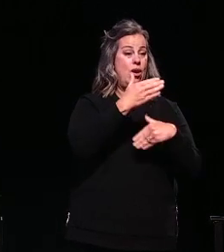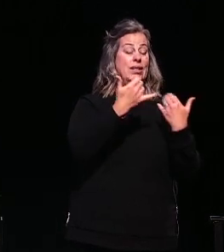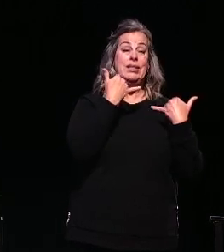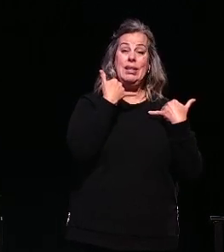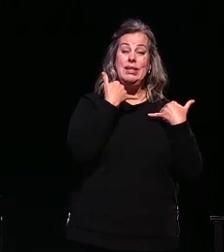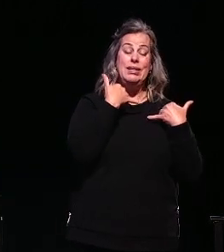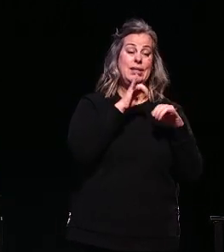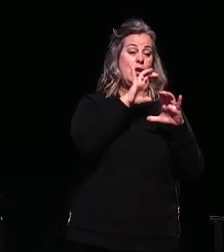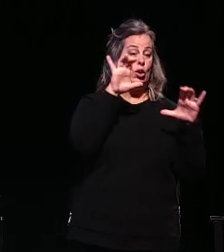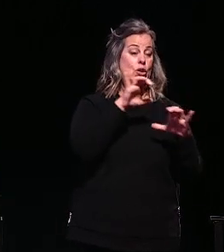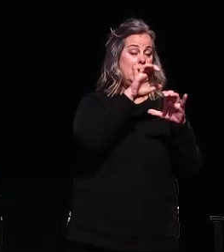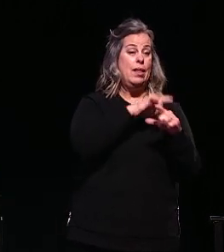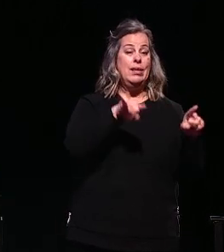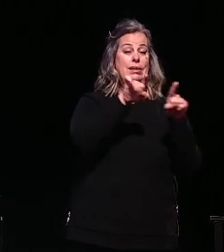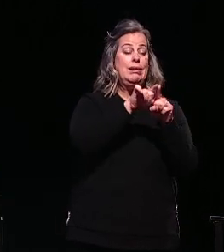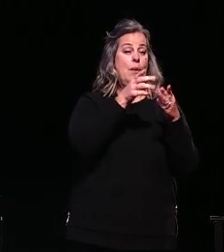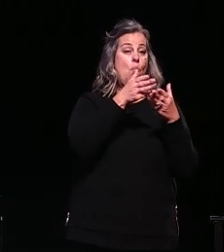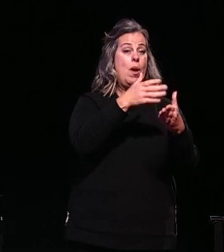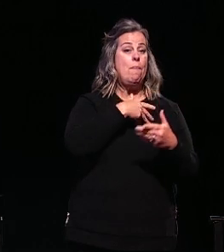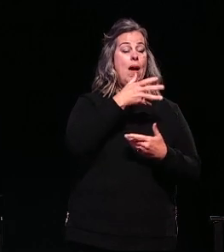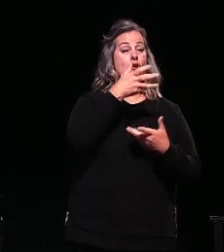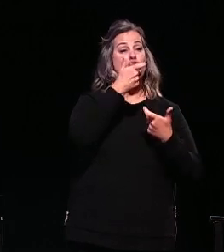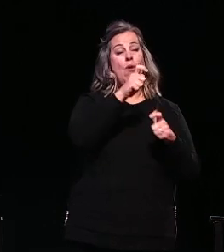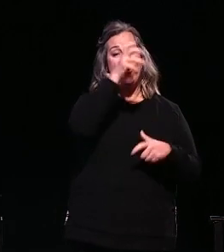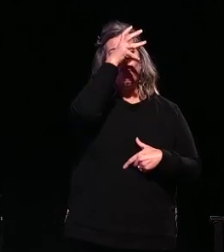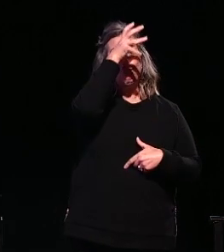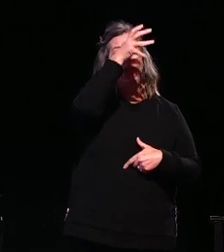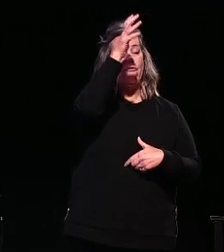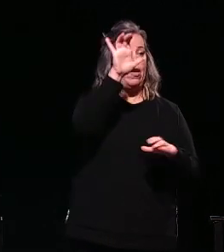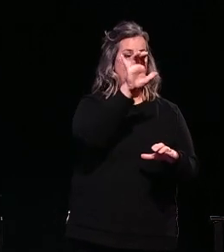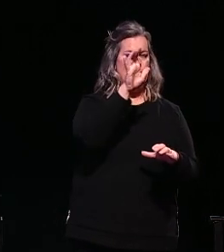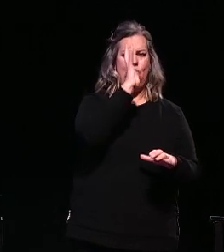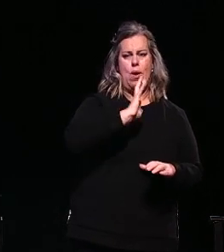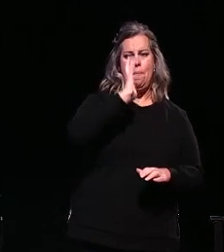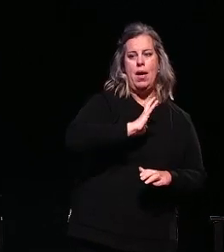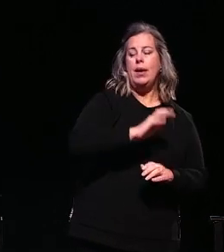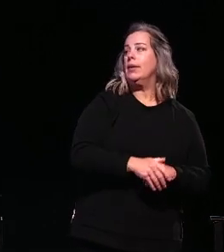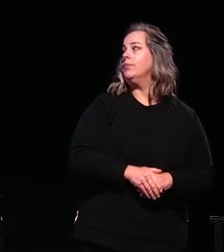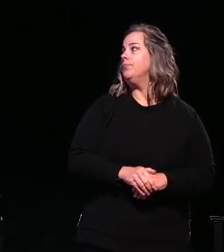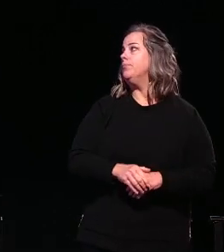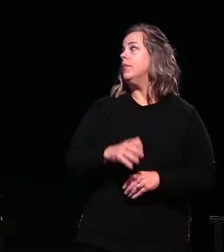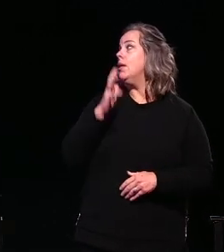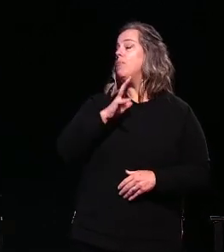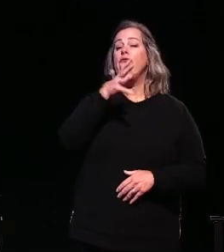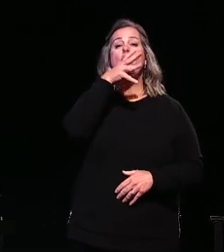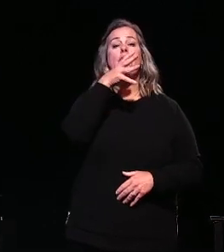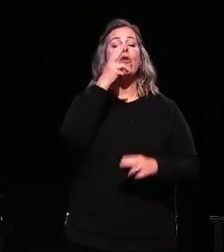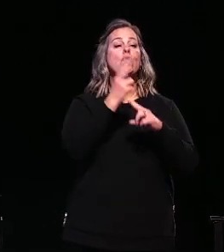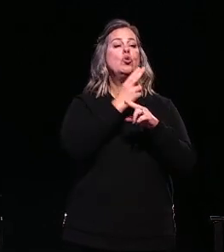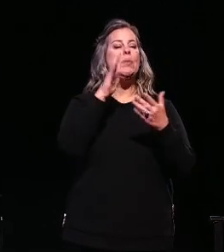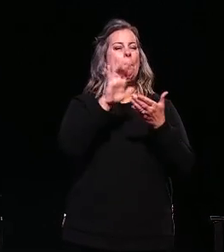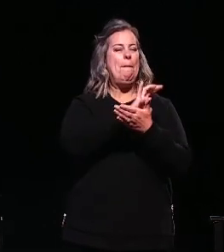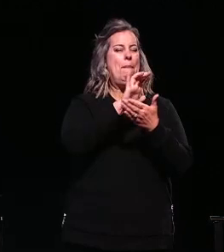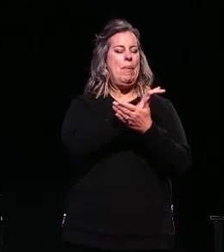done the way my great grandpa Franklin Neal did it in 1956 with a few changes. Farms used to use paper towels but